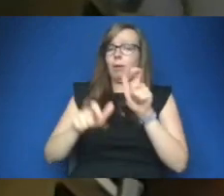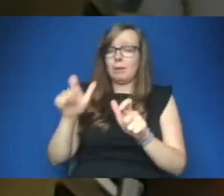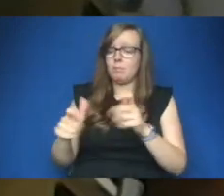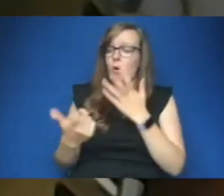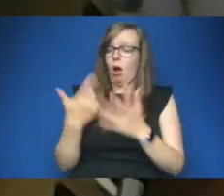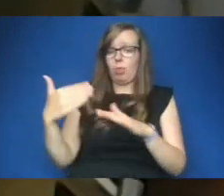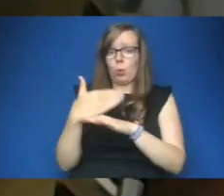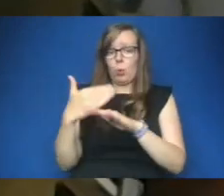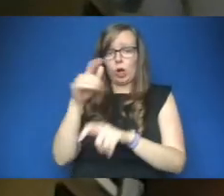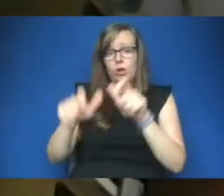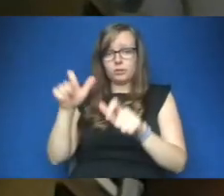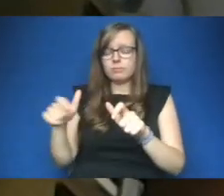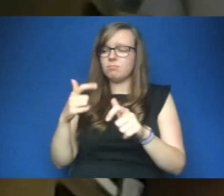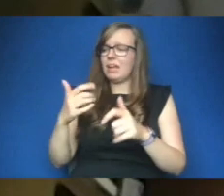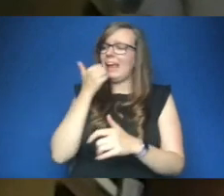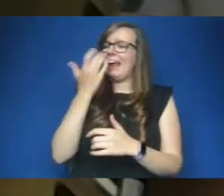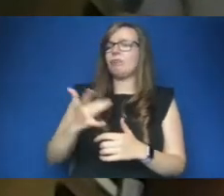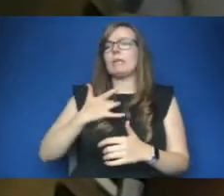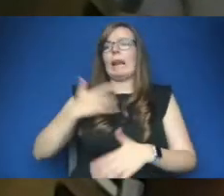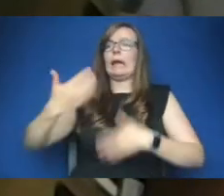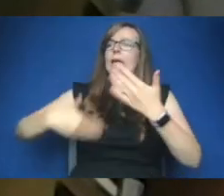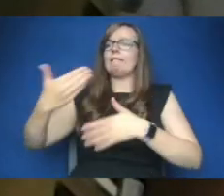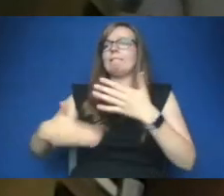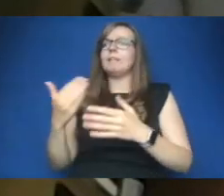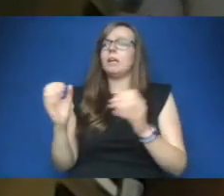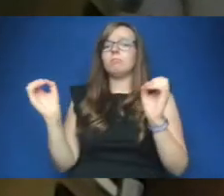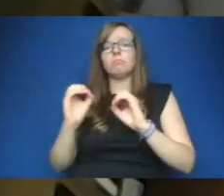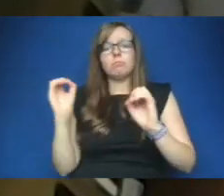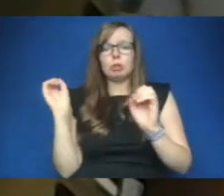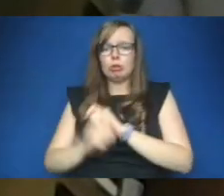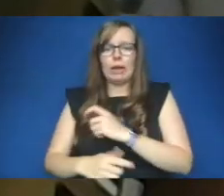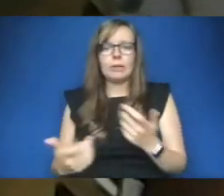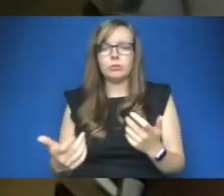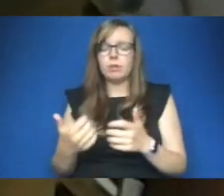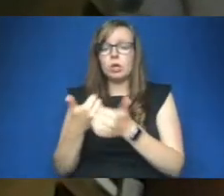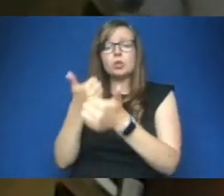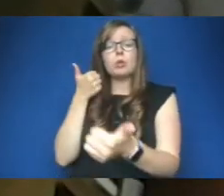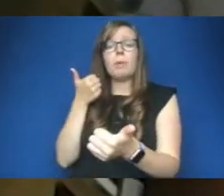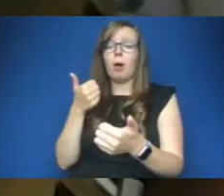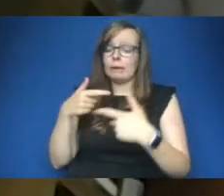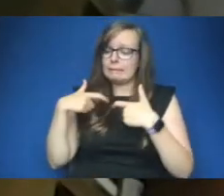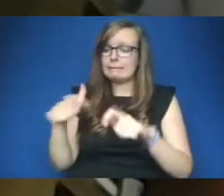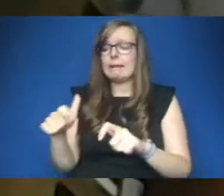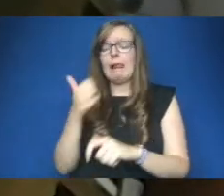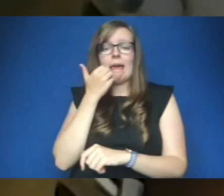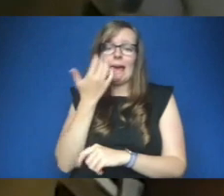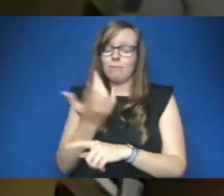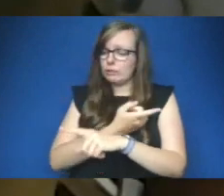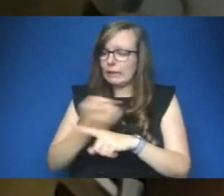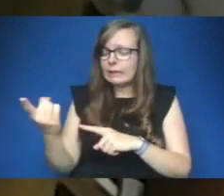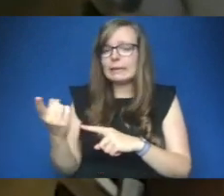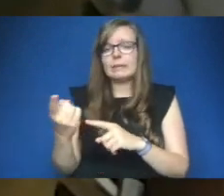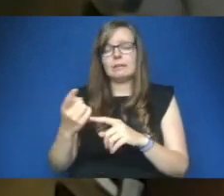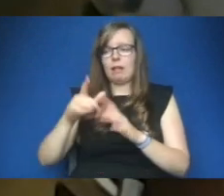rhythm of life has barely changed the supermarket workers still work seven days a week from early to late the distribution drivers are still on the road